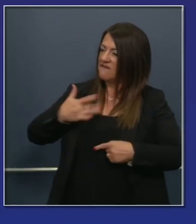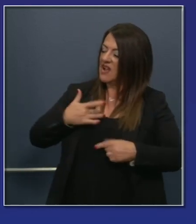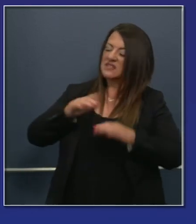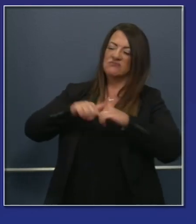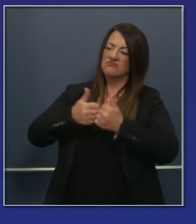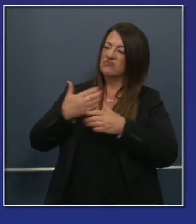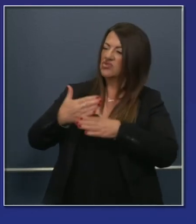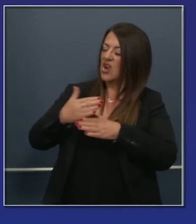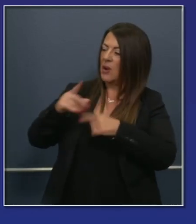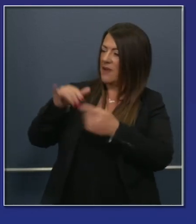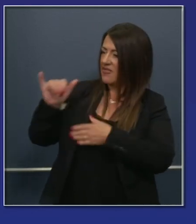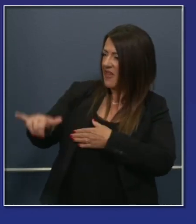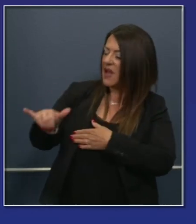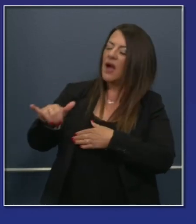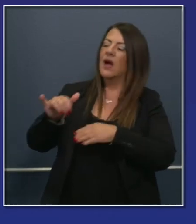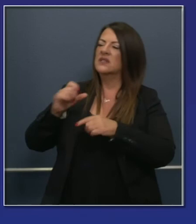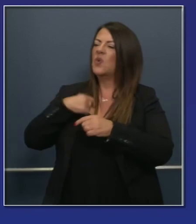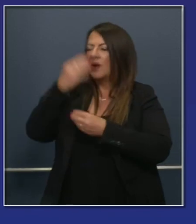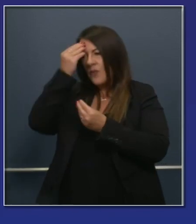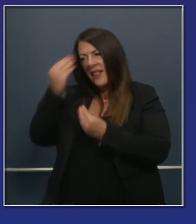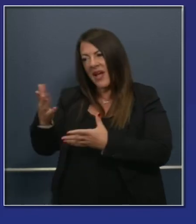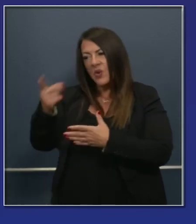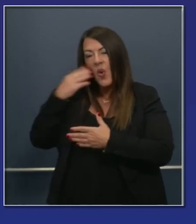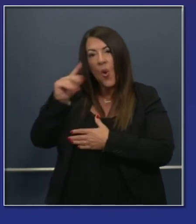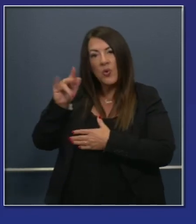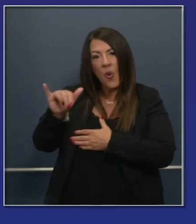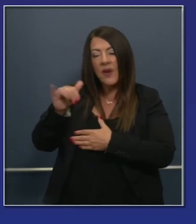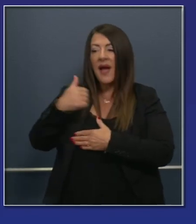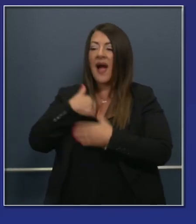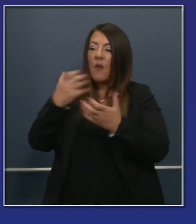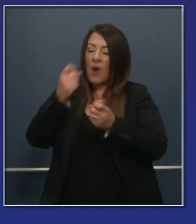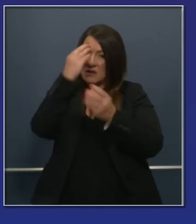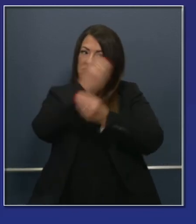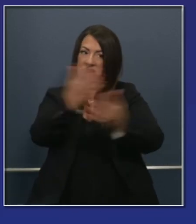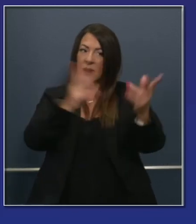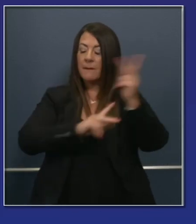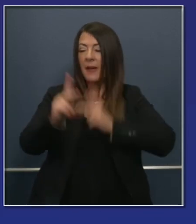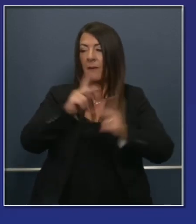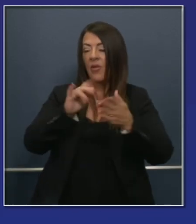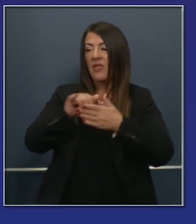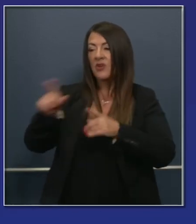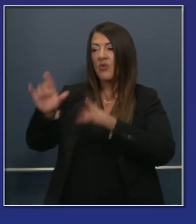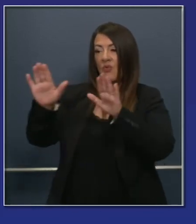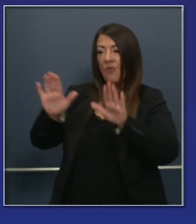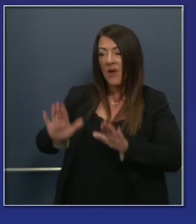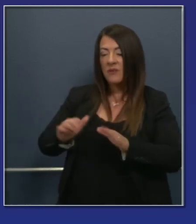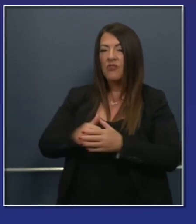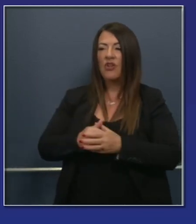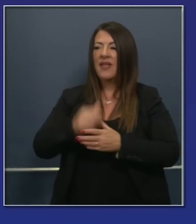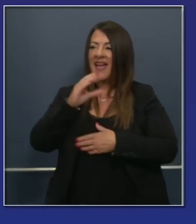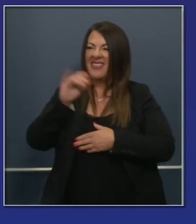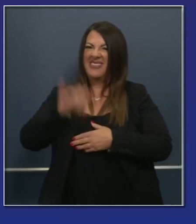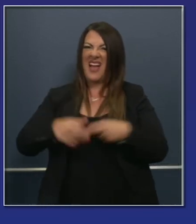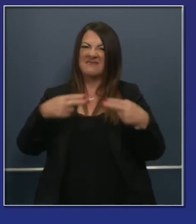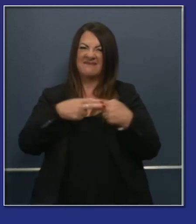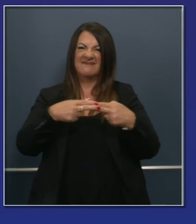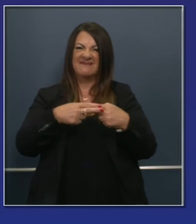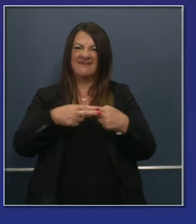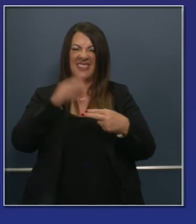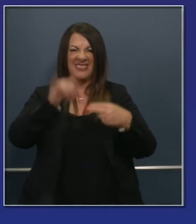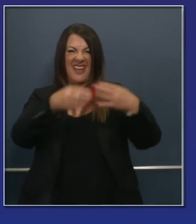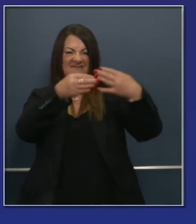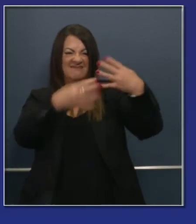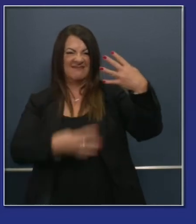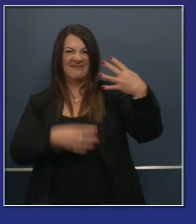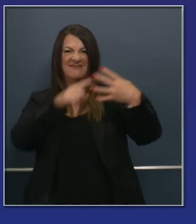I did want to just acknowledge your work and I pointed this out. Tony you may not be able to see this on a slide. The work you did with Apple,